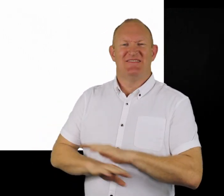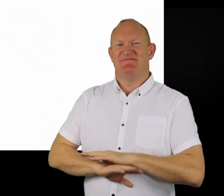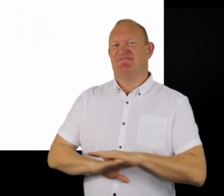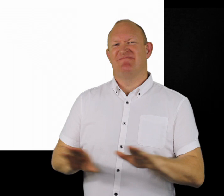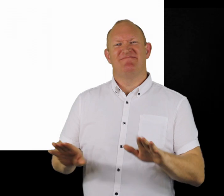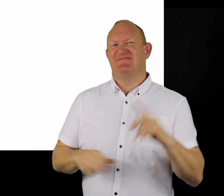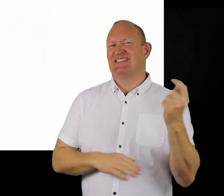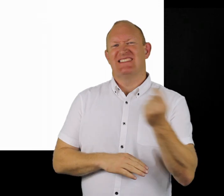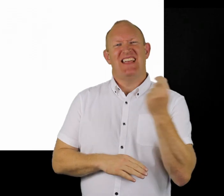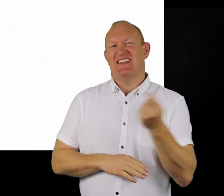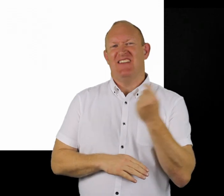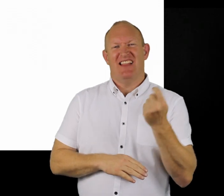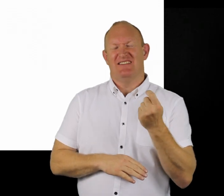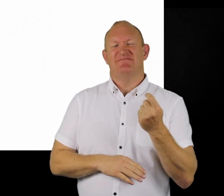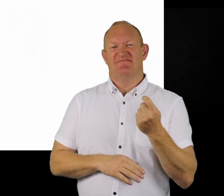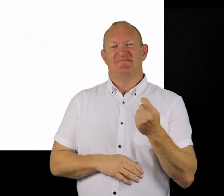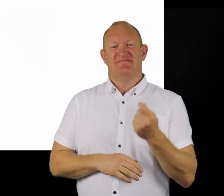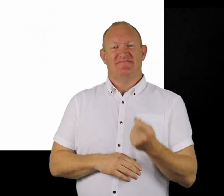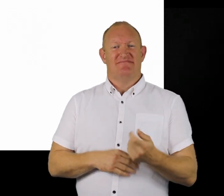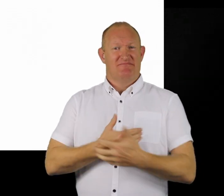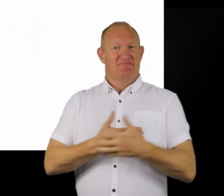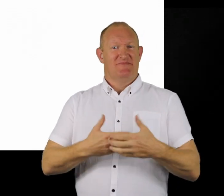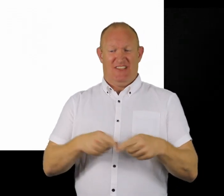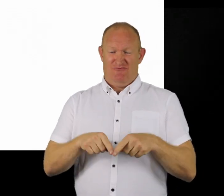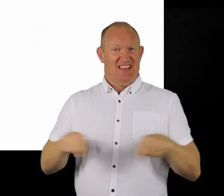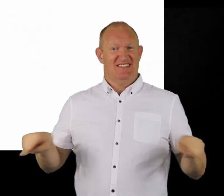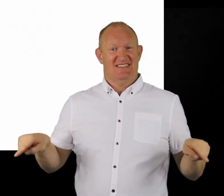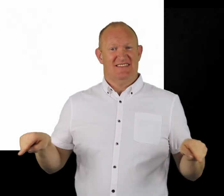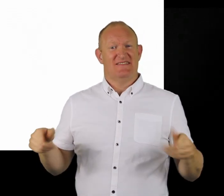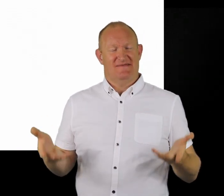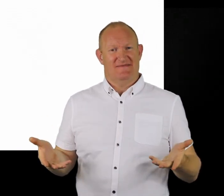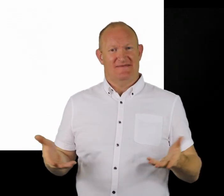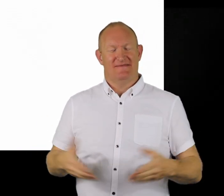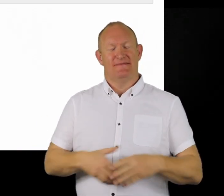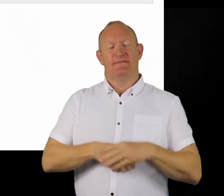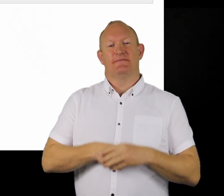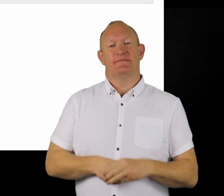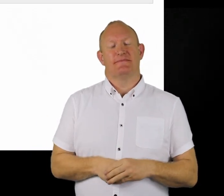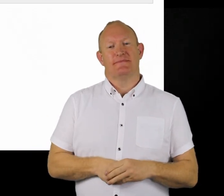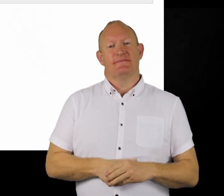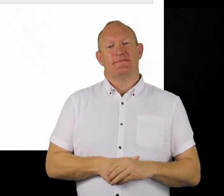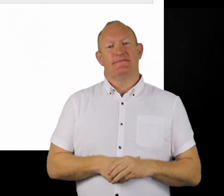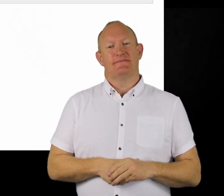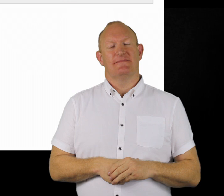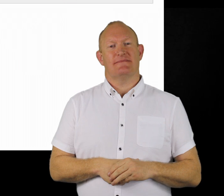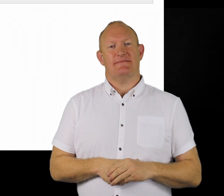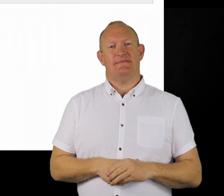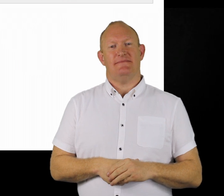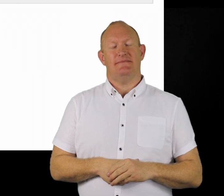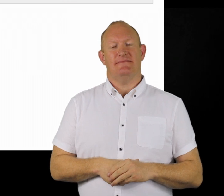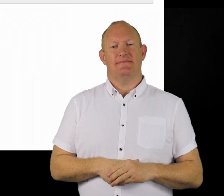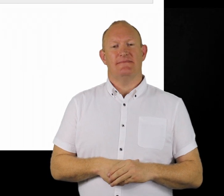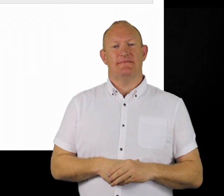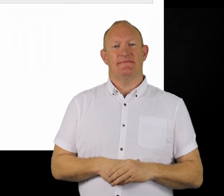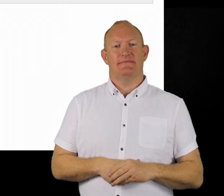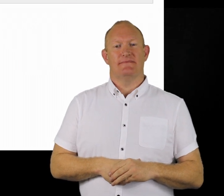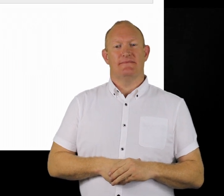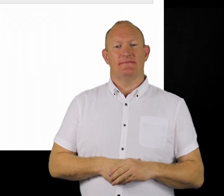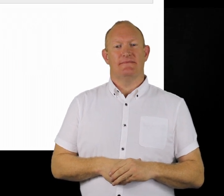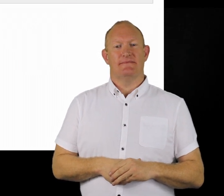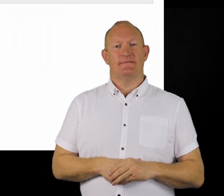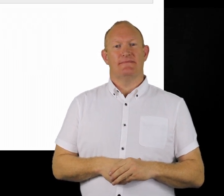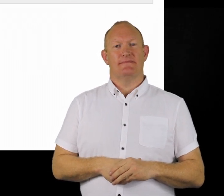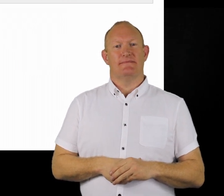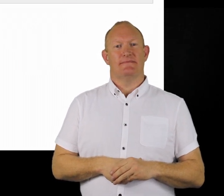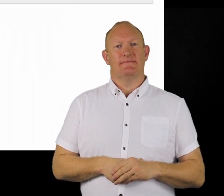And the last tab shows properties you have bid for but where you have been unsuccessful in your bid as